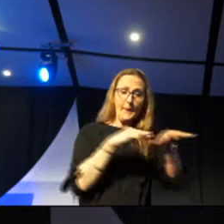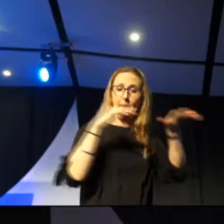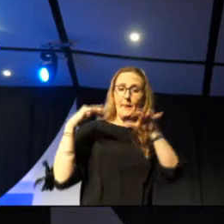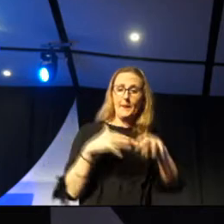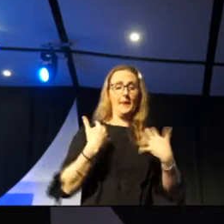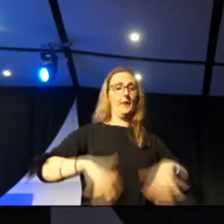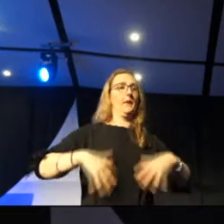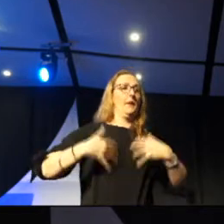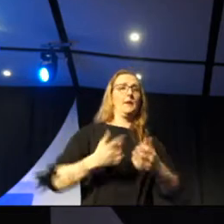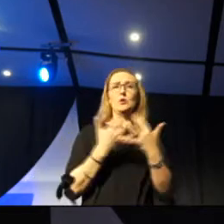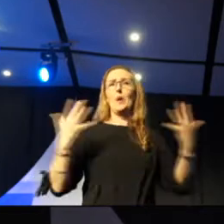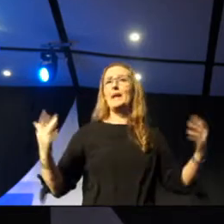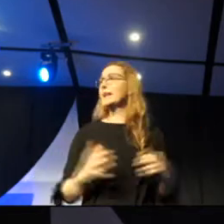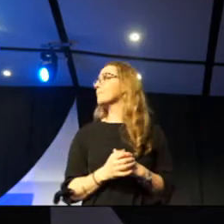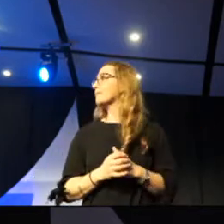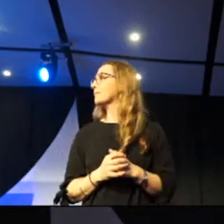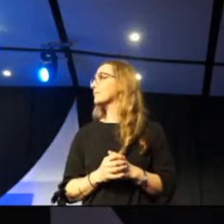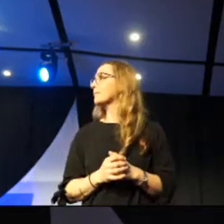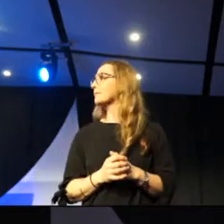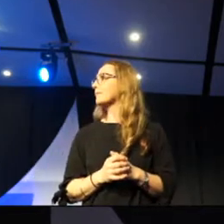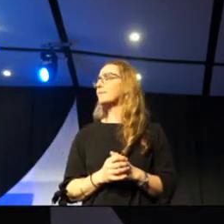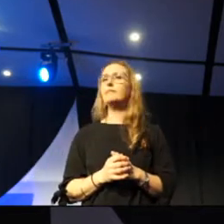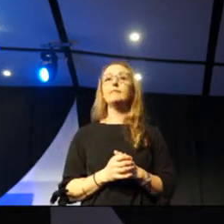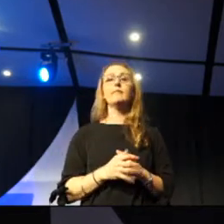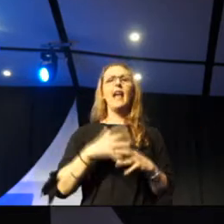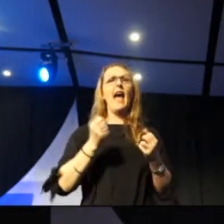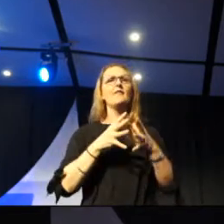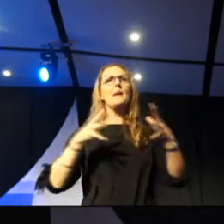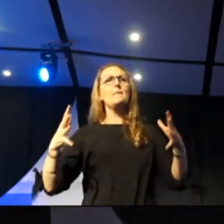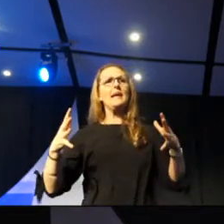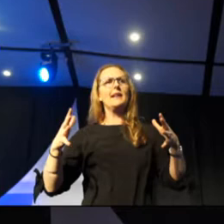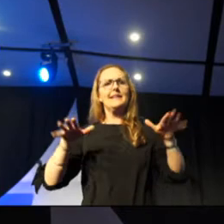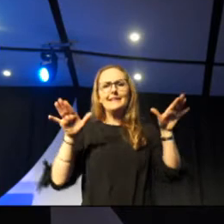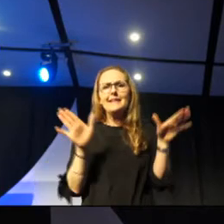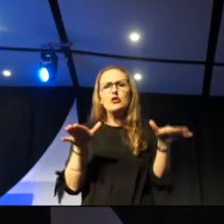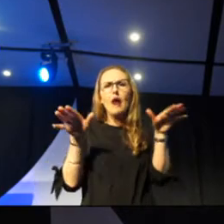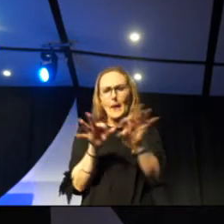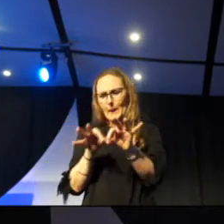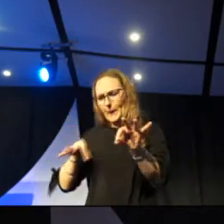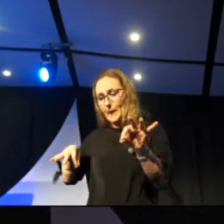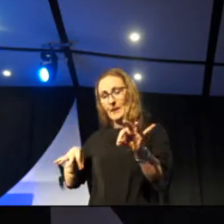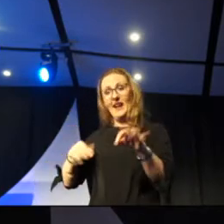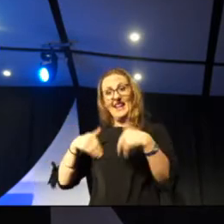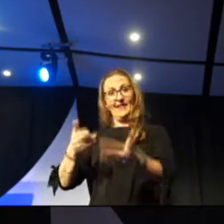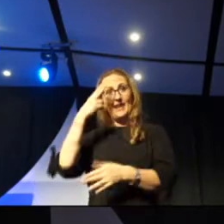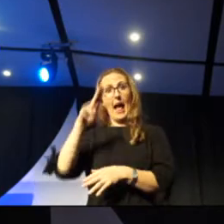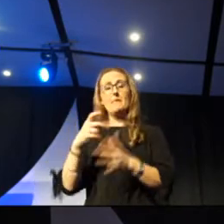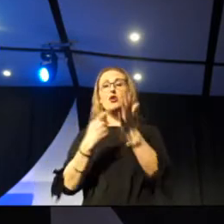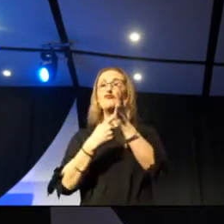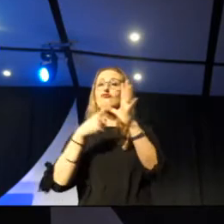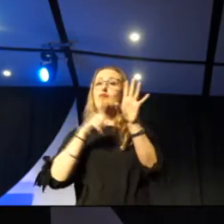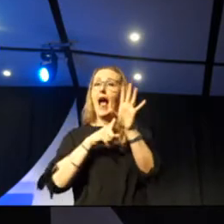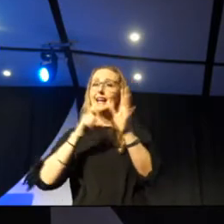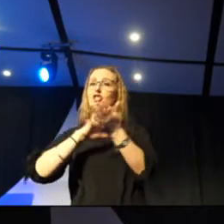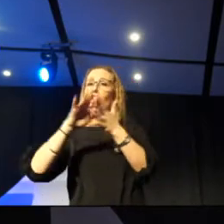We also named all of the biggest stingrays that came into the bay. There was Ray Childs. There was Sugar Ray